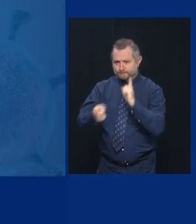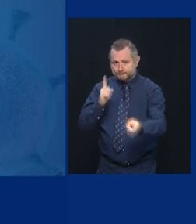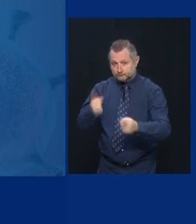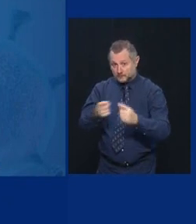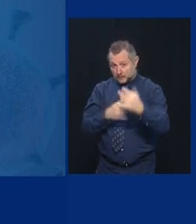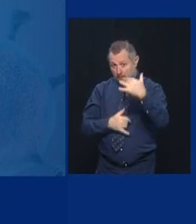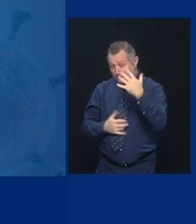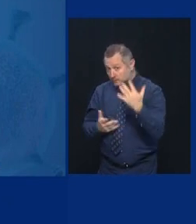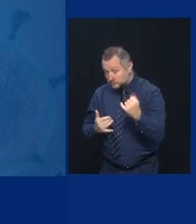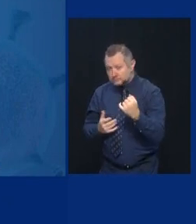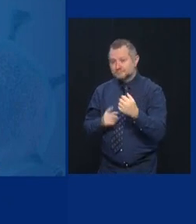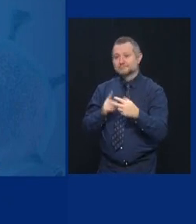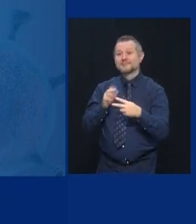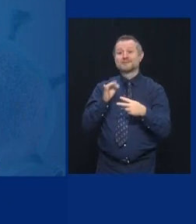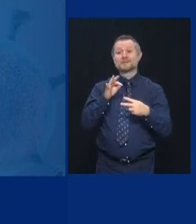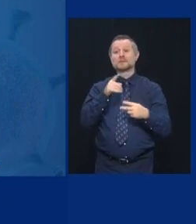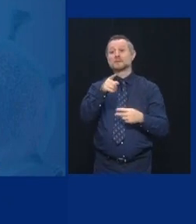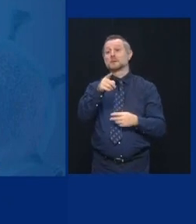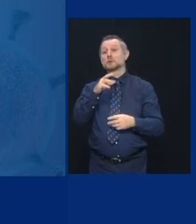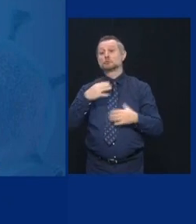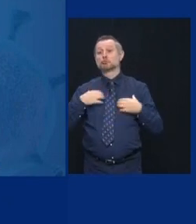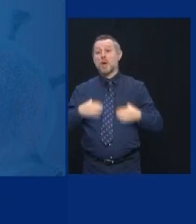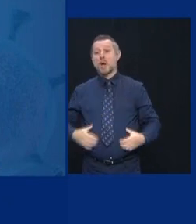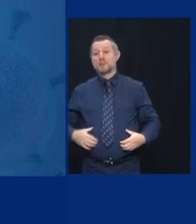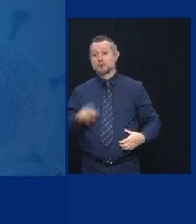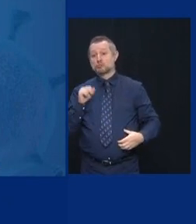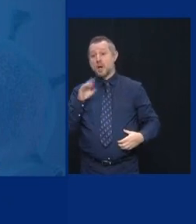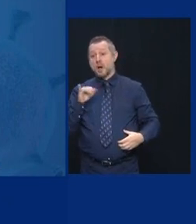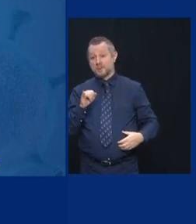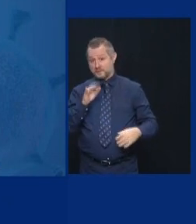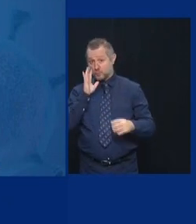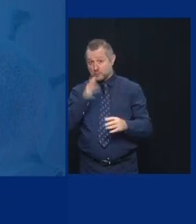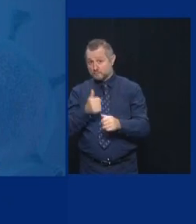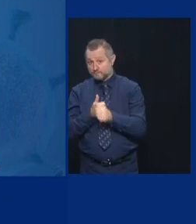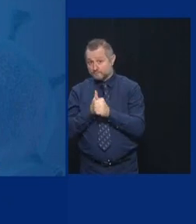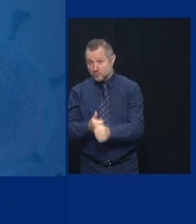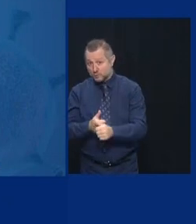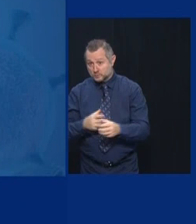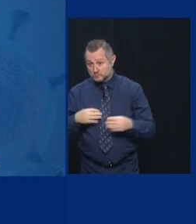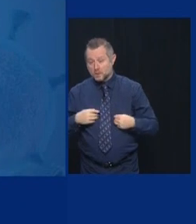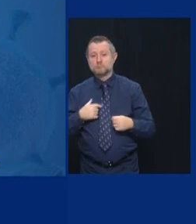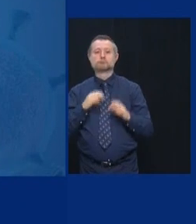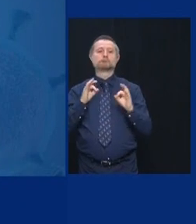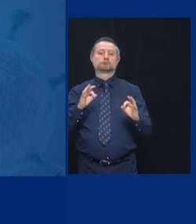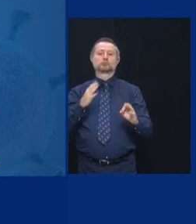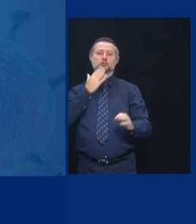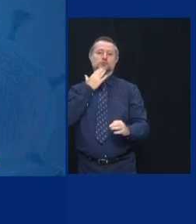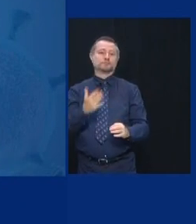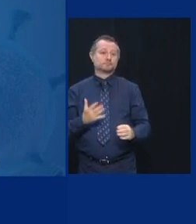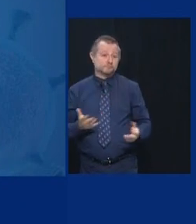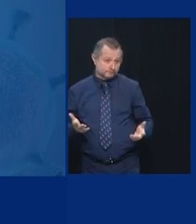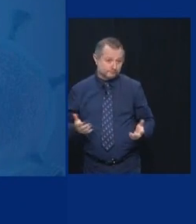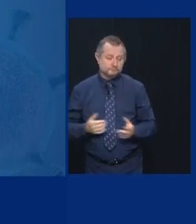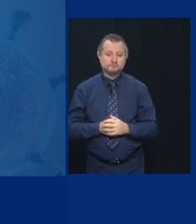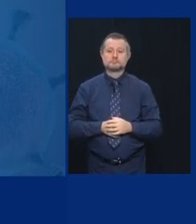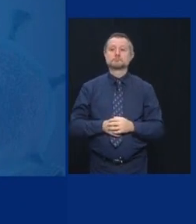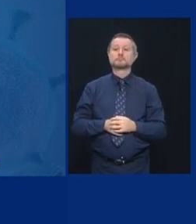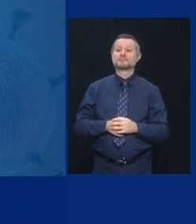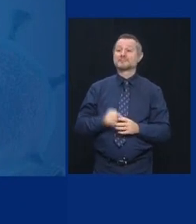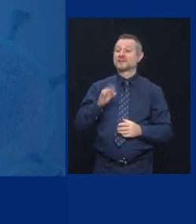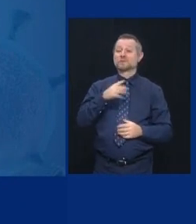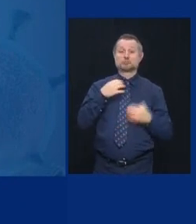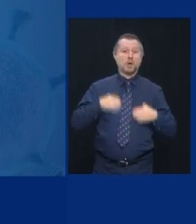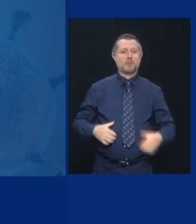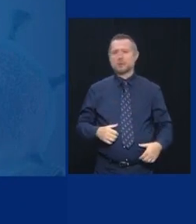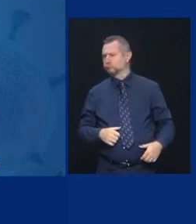If the rabbi advocates compliance, that would be a very positive start. If the communities don't agree